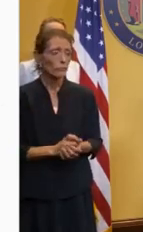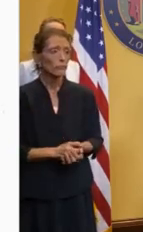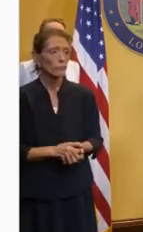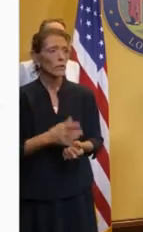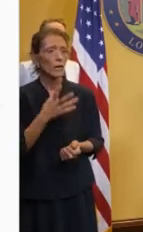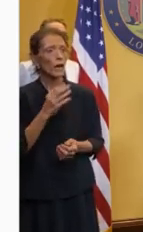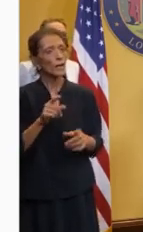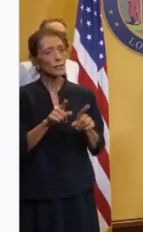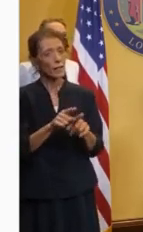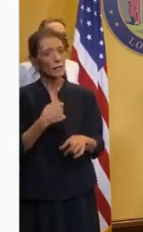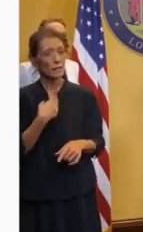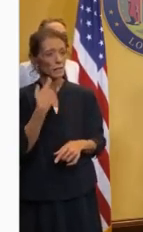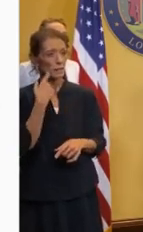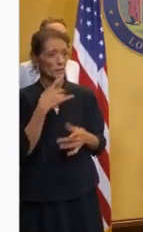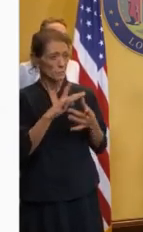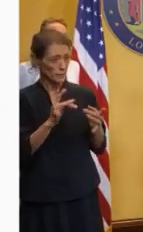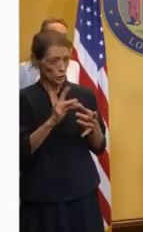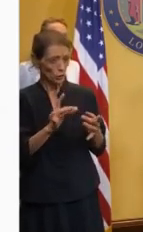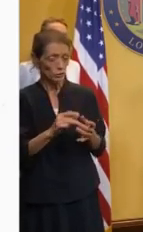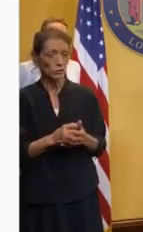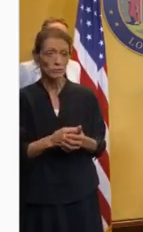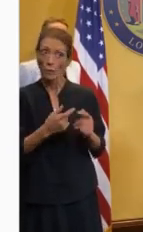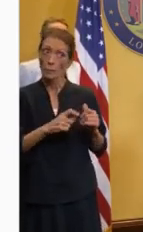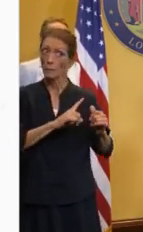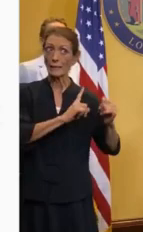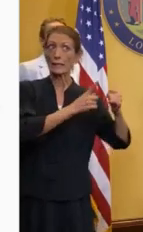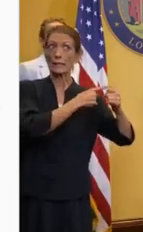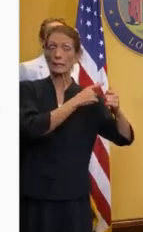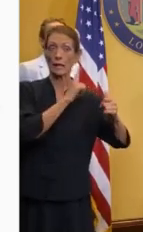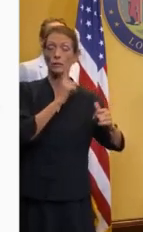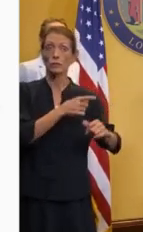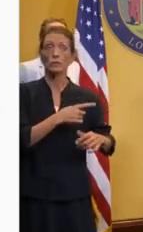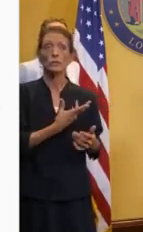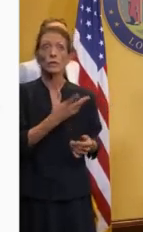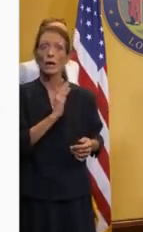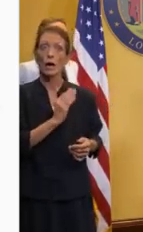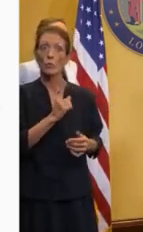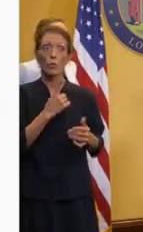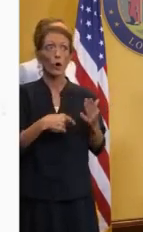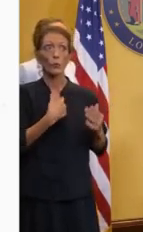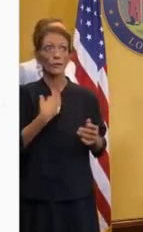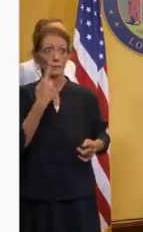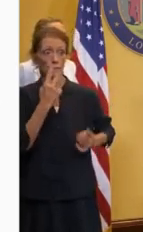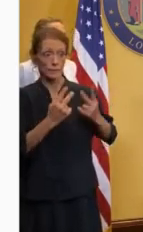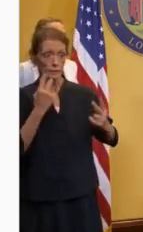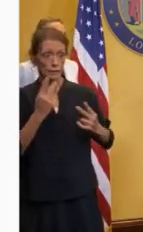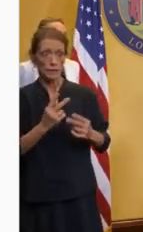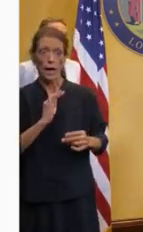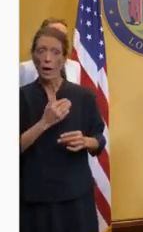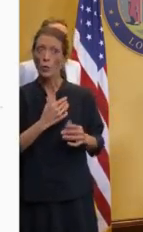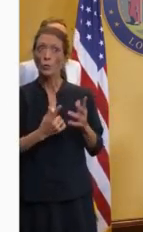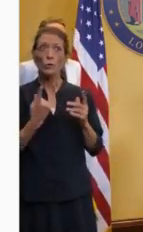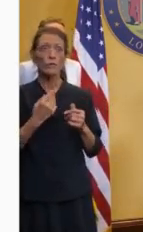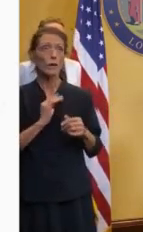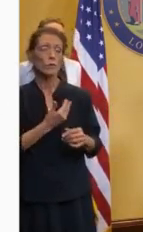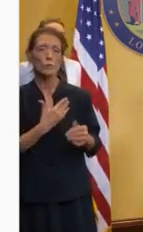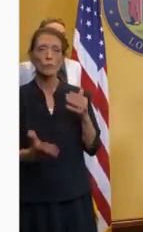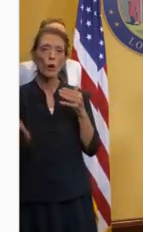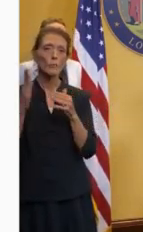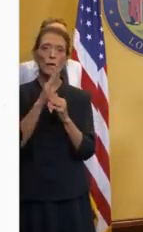And as I mentioned, even from the onset and what we saw, one of our primary and premier